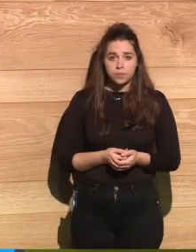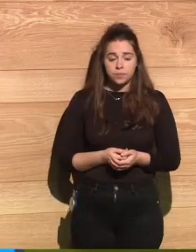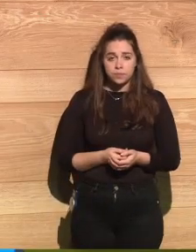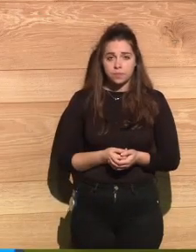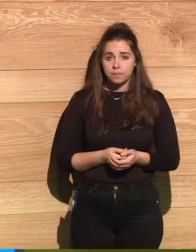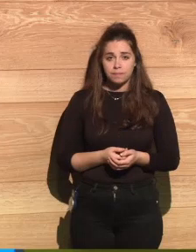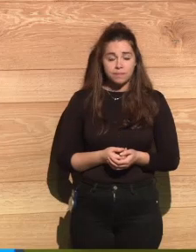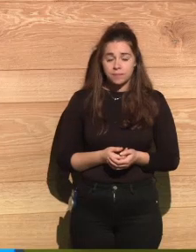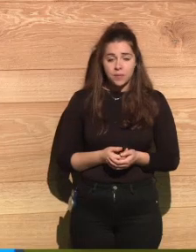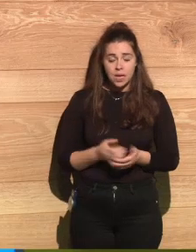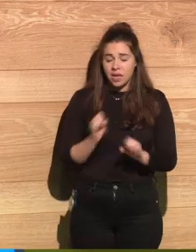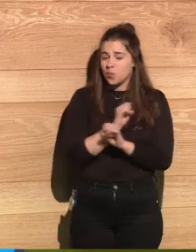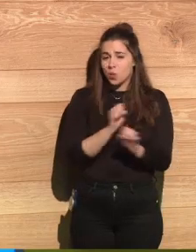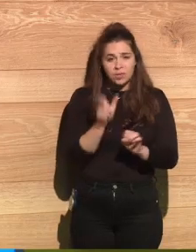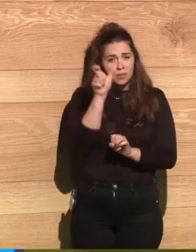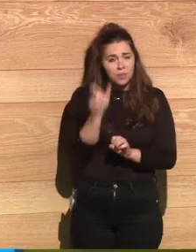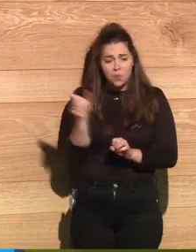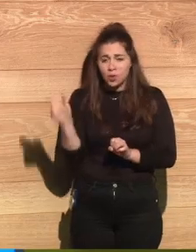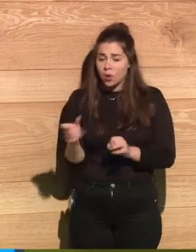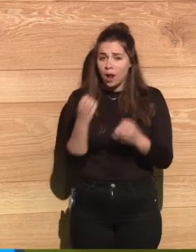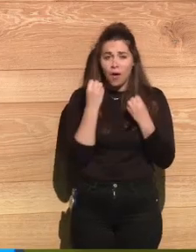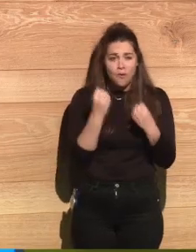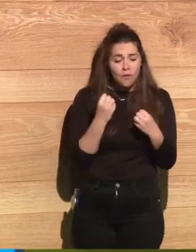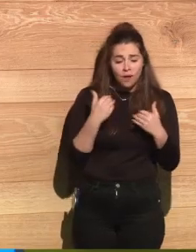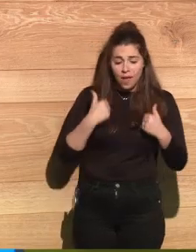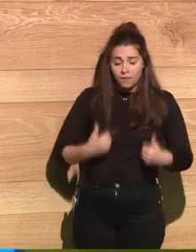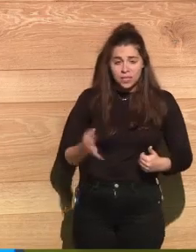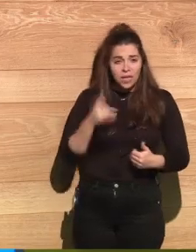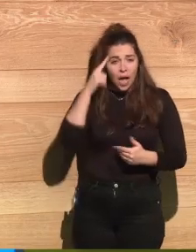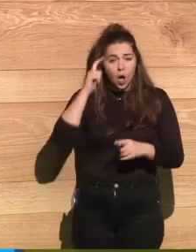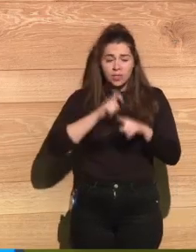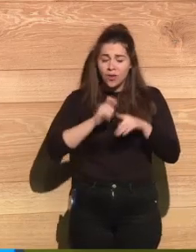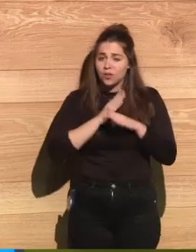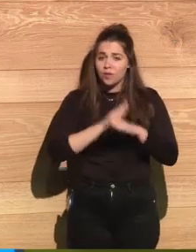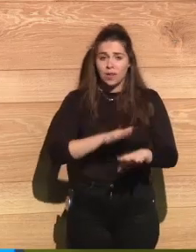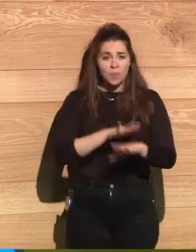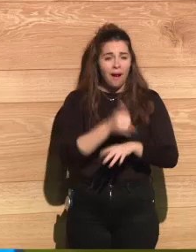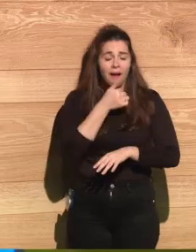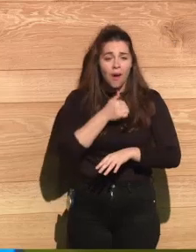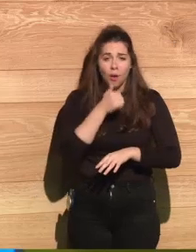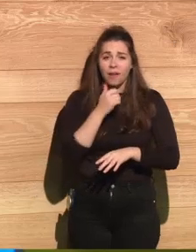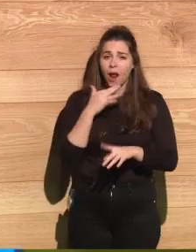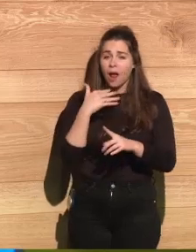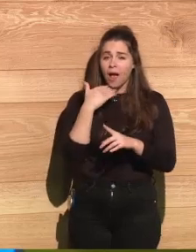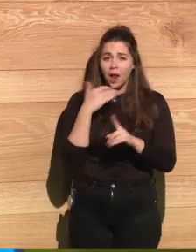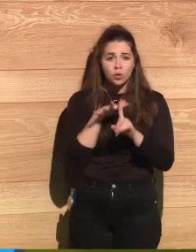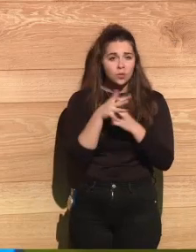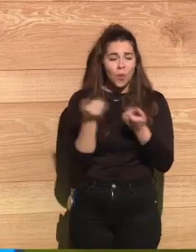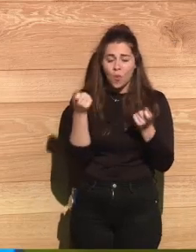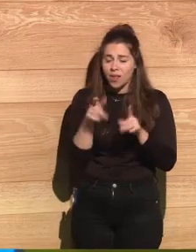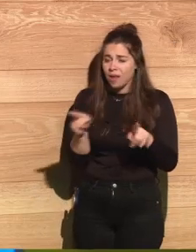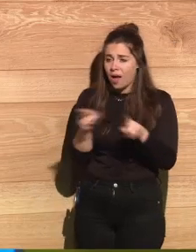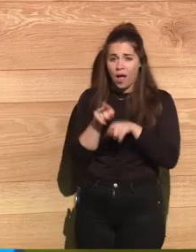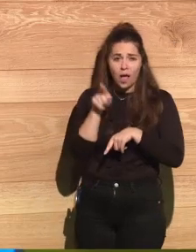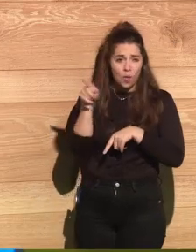existed and shuffled by. The soldier said, you girls, I and